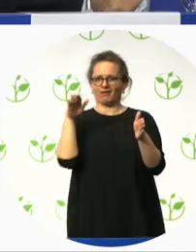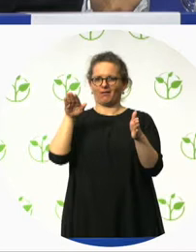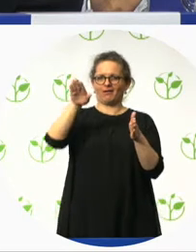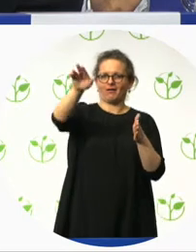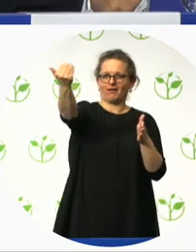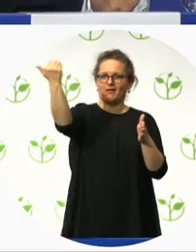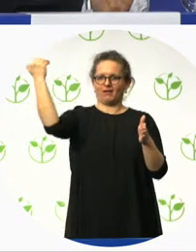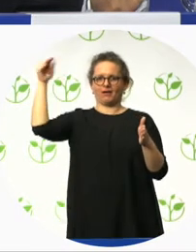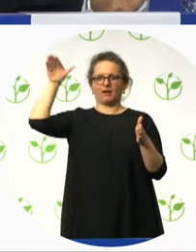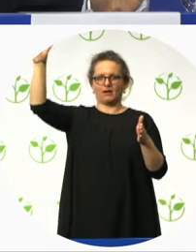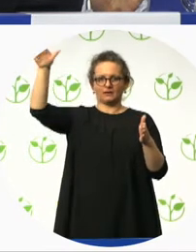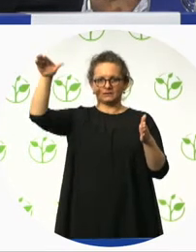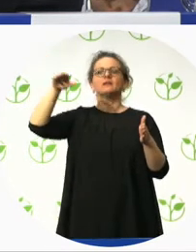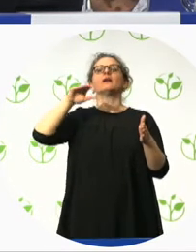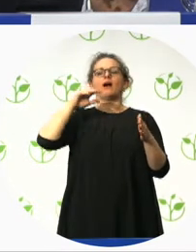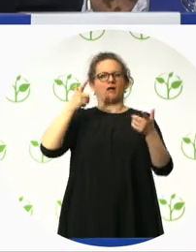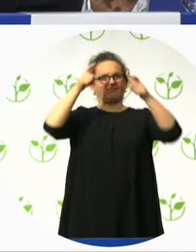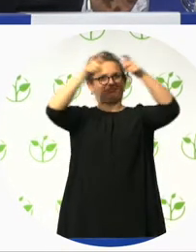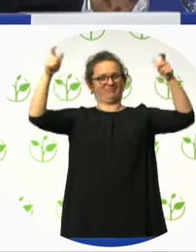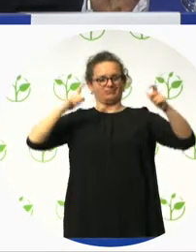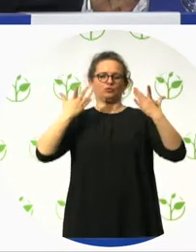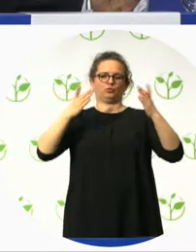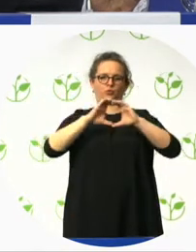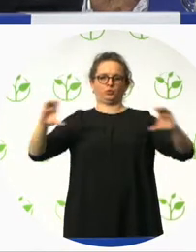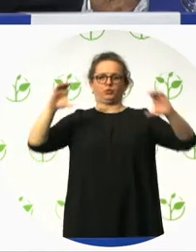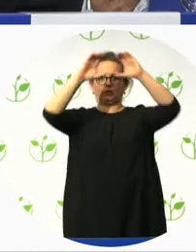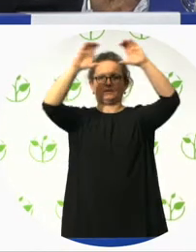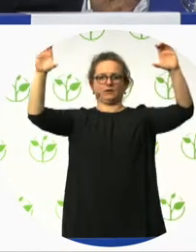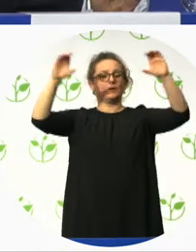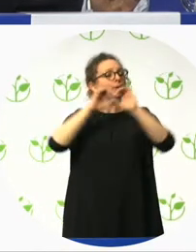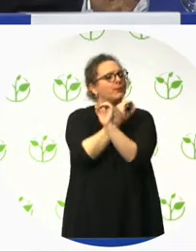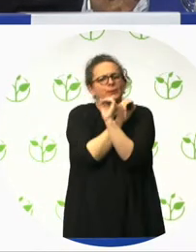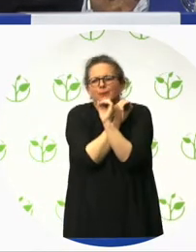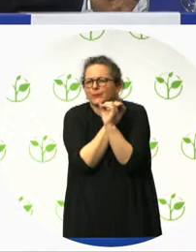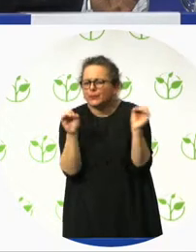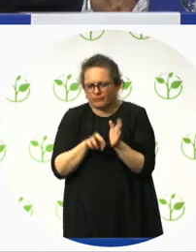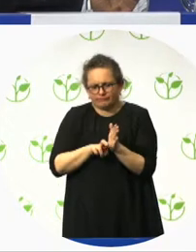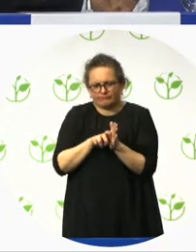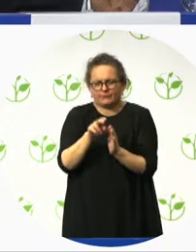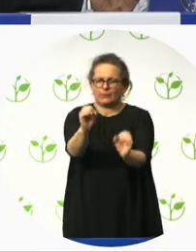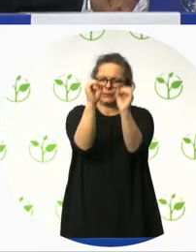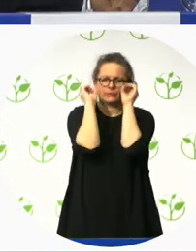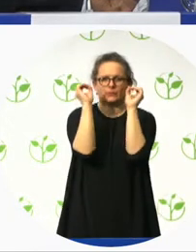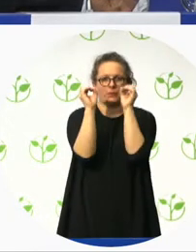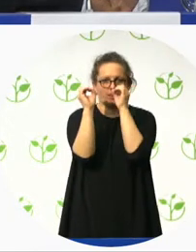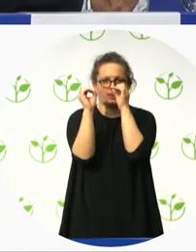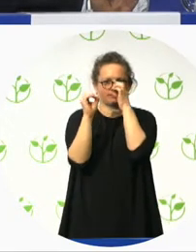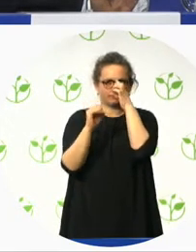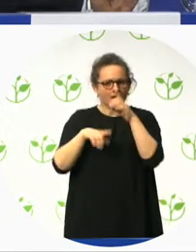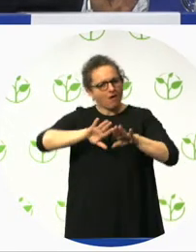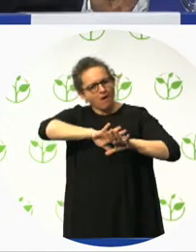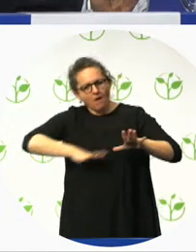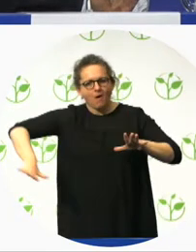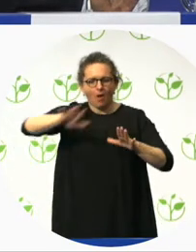and no thresholds between any of the floor finishes. We were very careful with the concrete slab pour to make sure